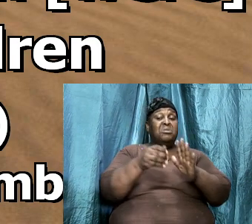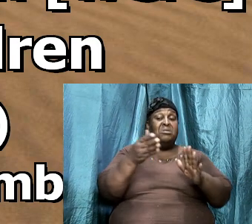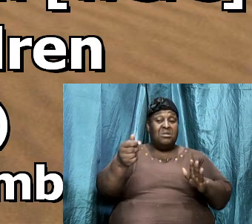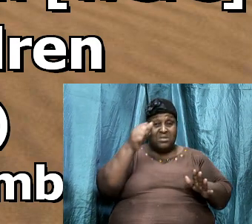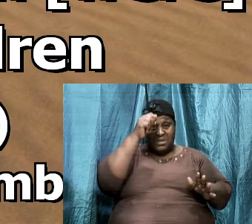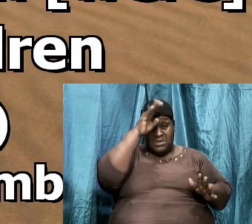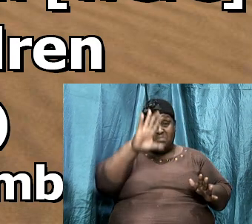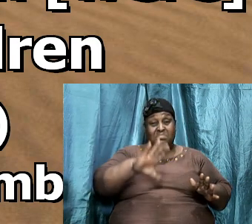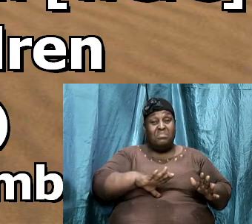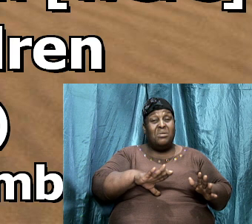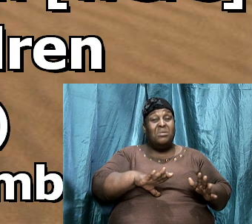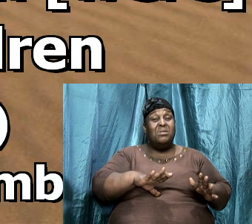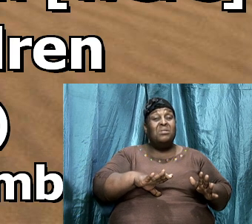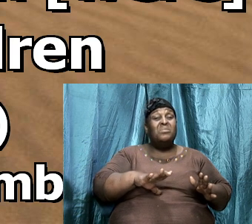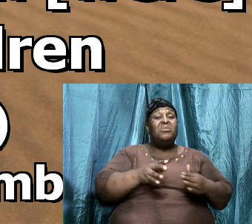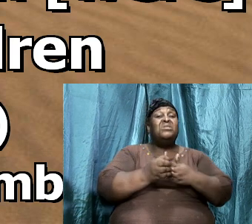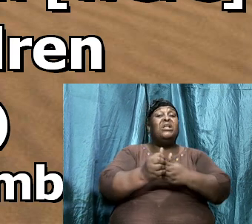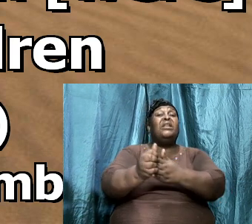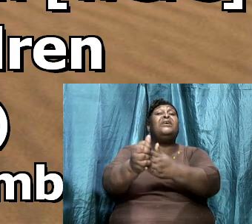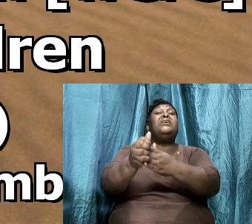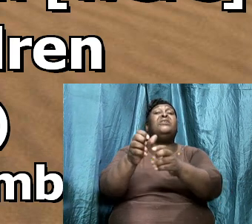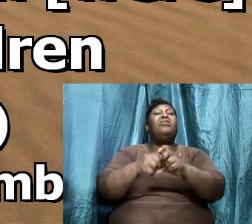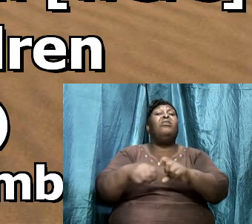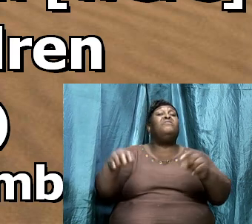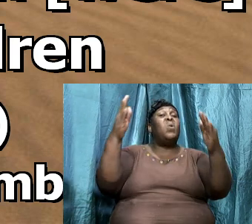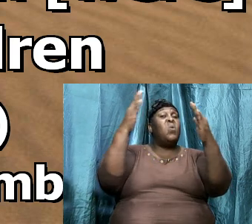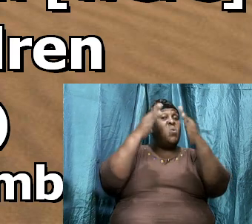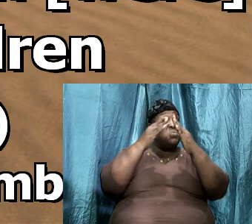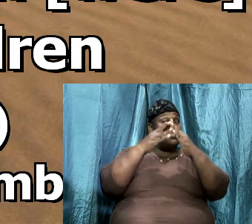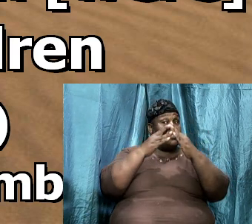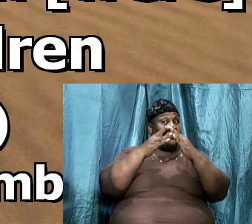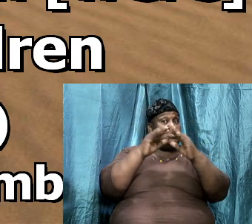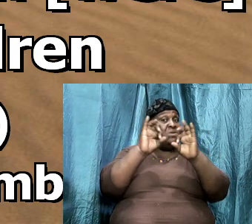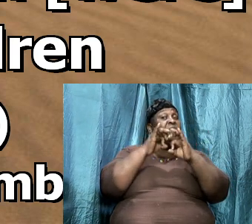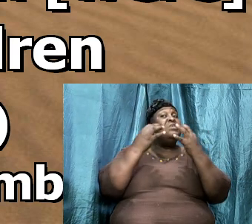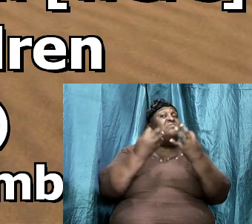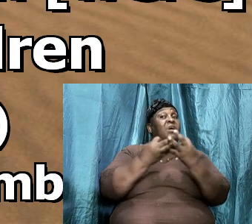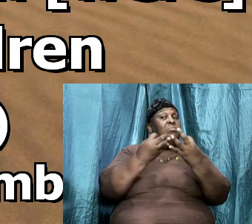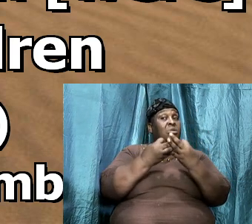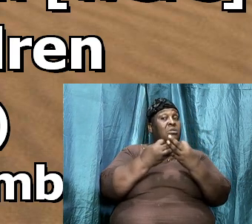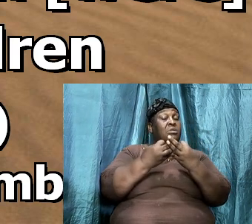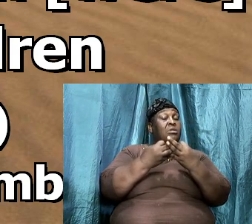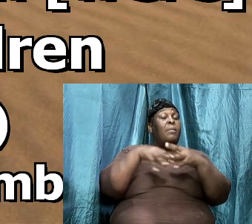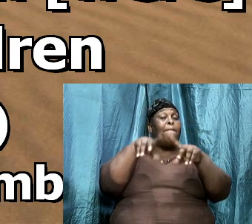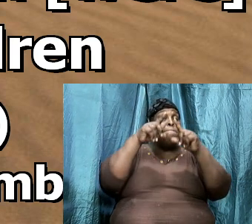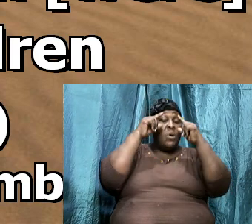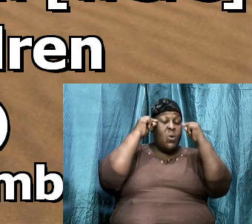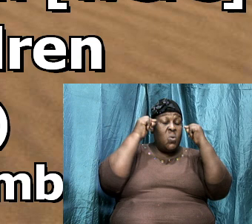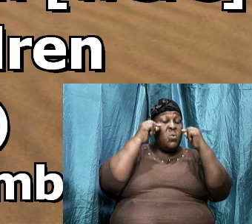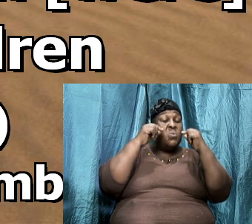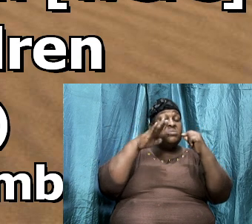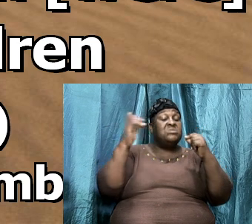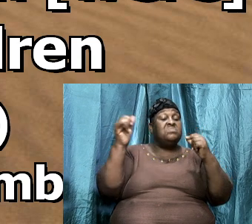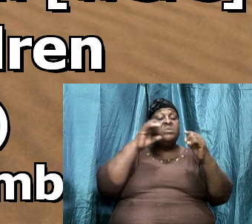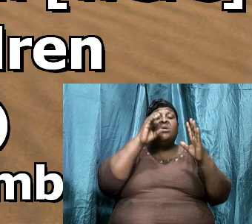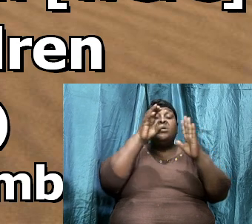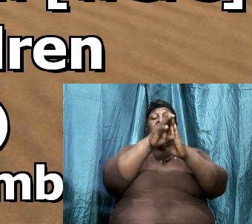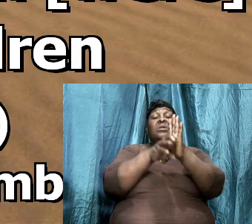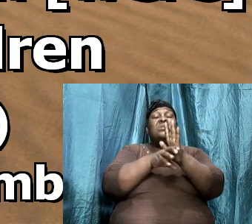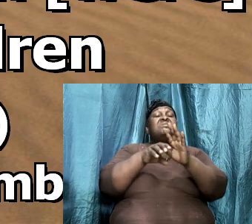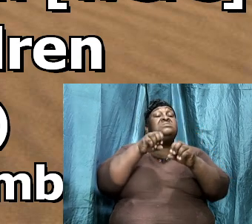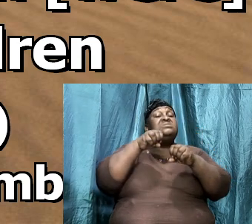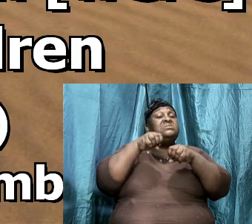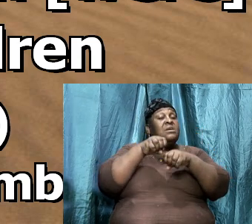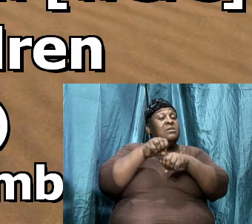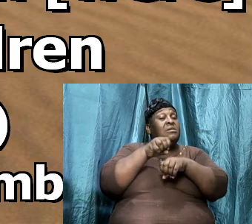mentioned it two times in that scripture. And it comes back now to verse 3. And it says, and Moses, by the commandment of the Lord, sent